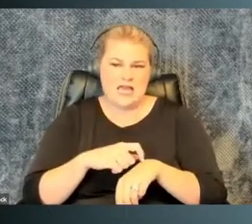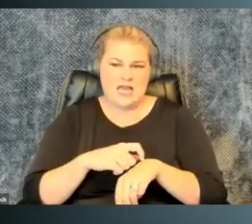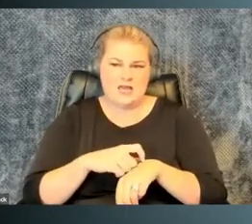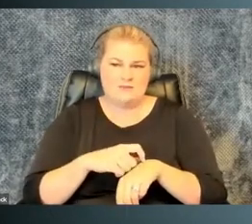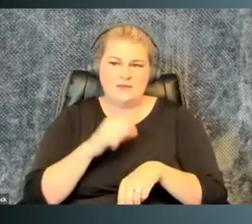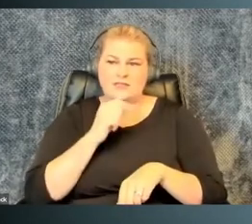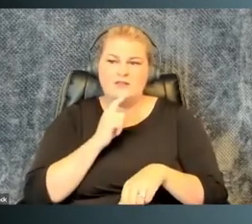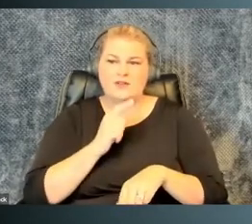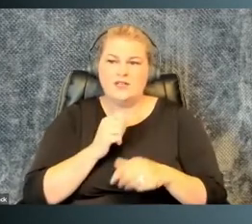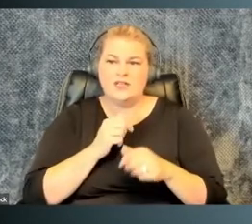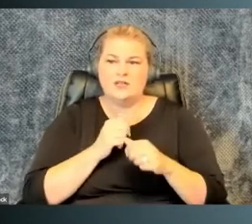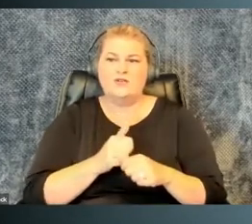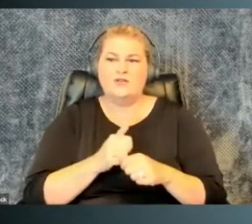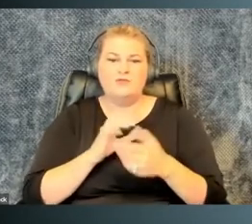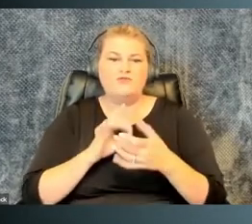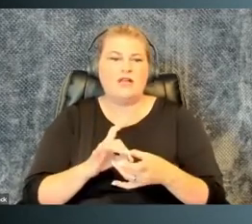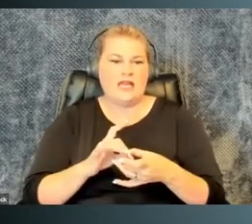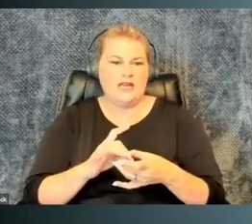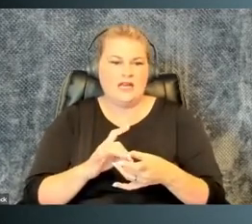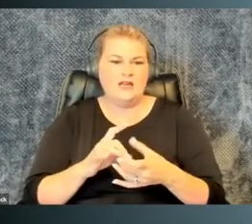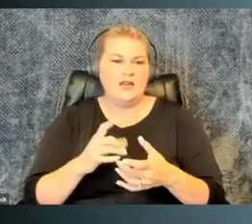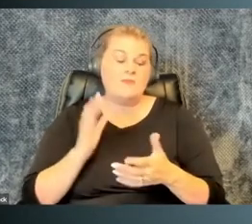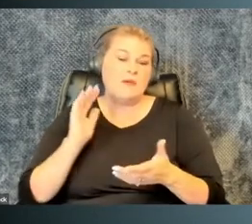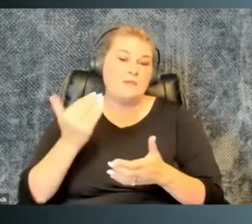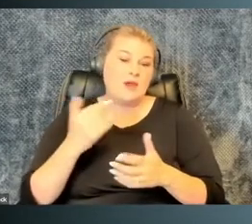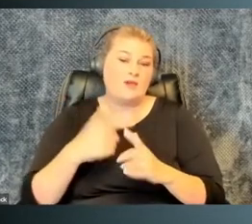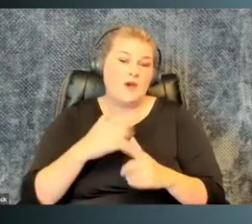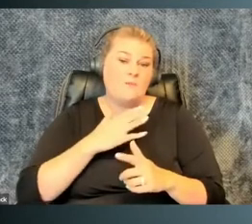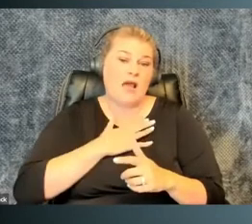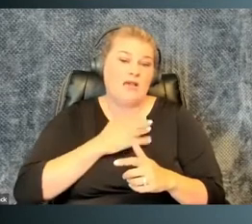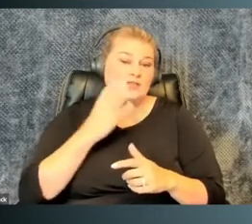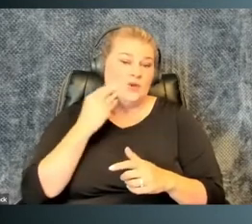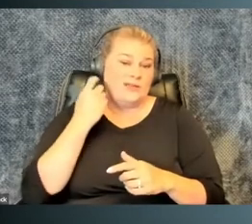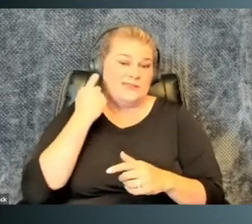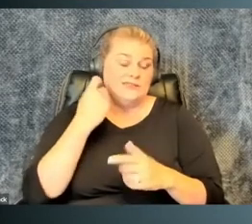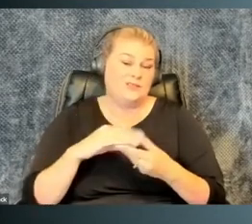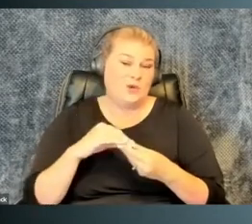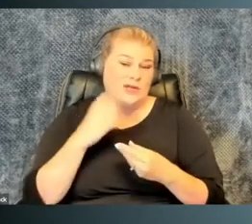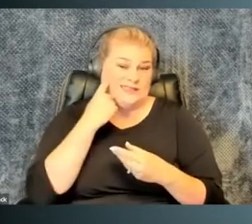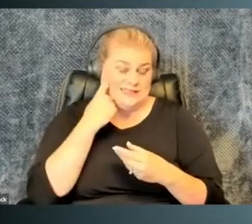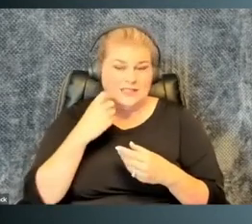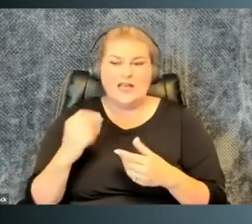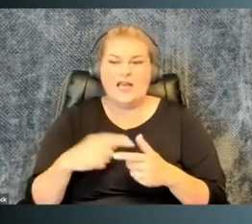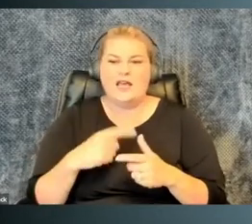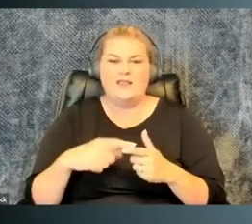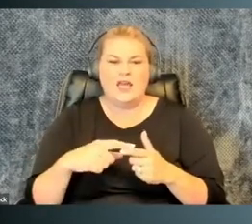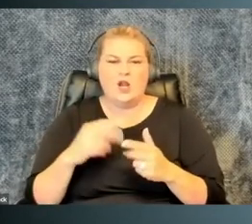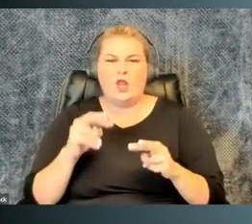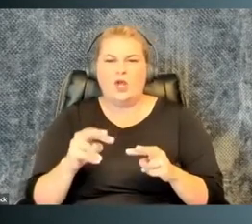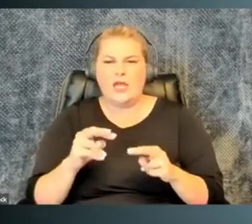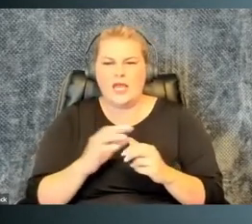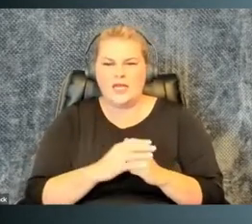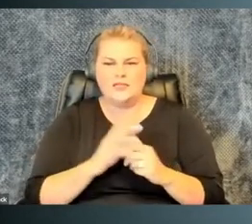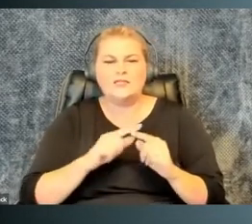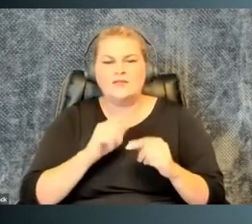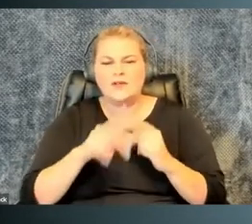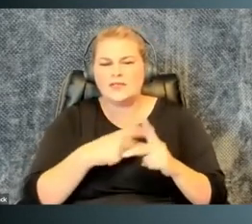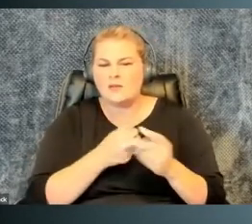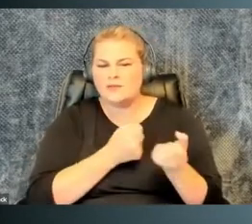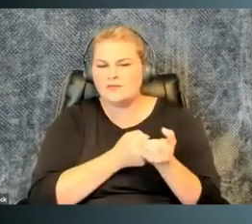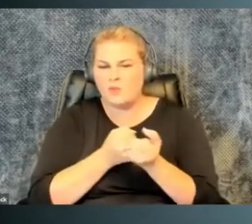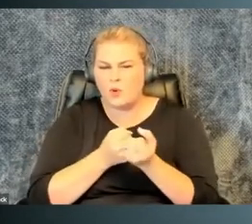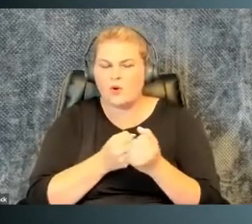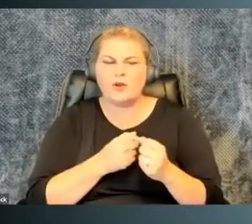and time, and this isn't unrelated to the accommodations process, as might be apparent from my stories just a moment ago. And then